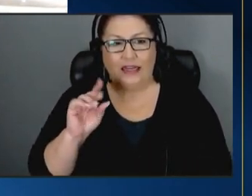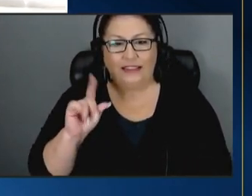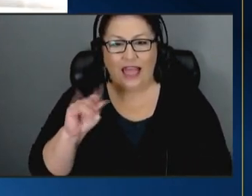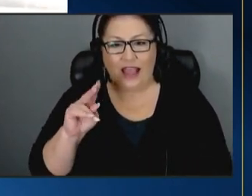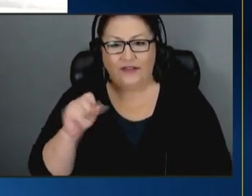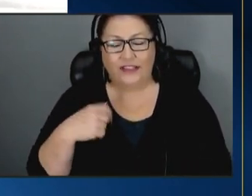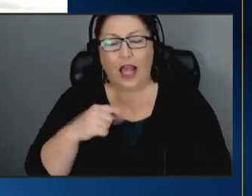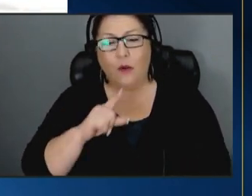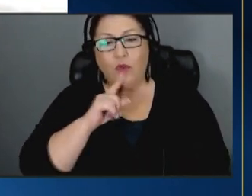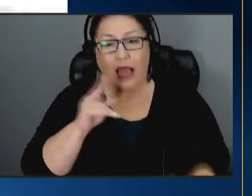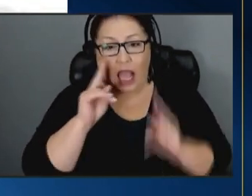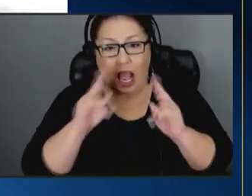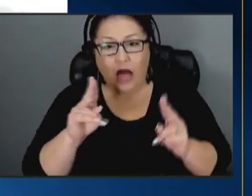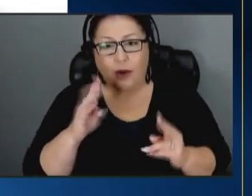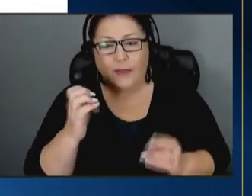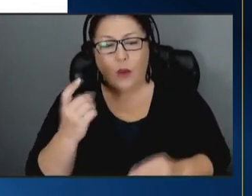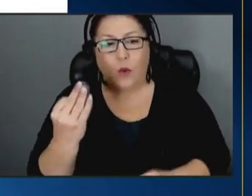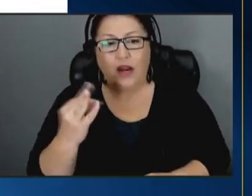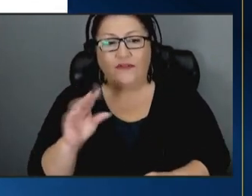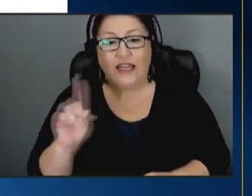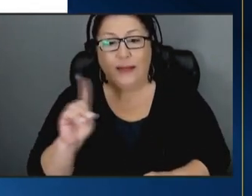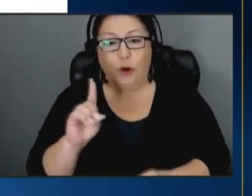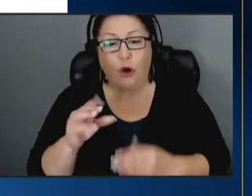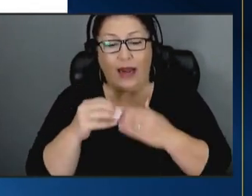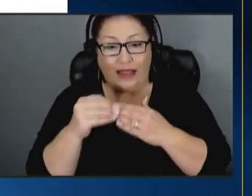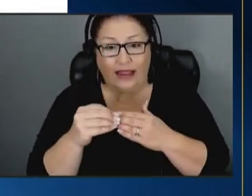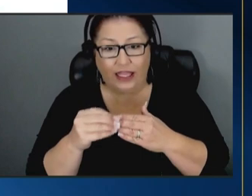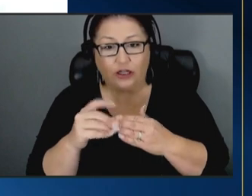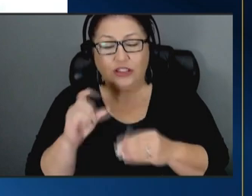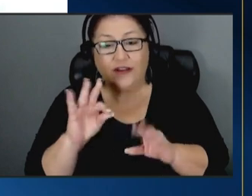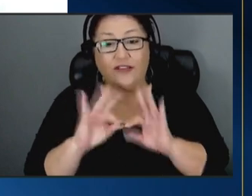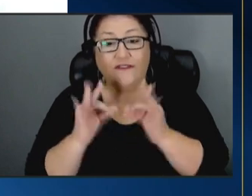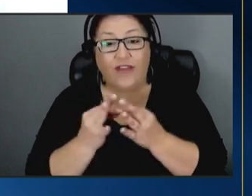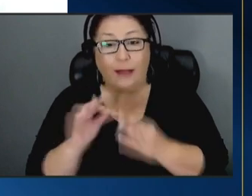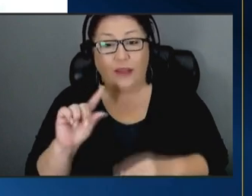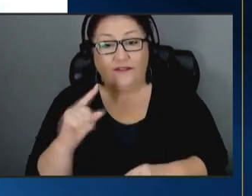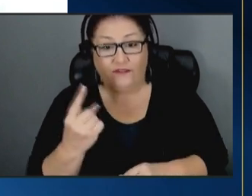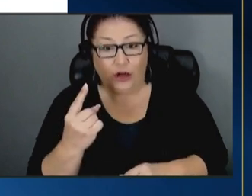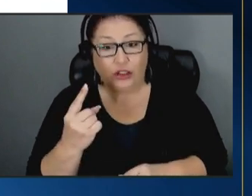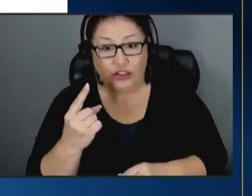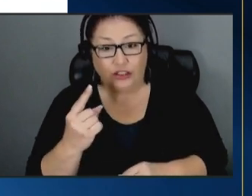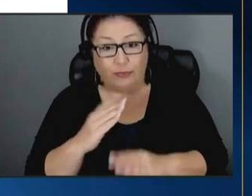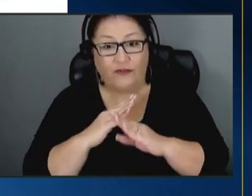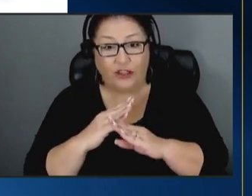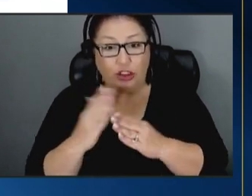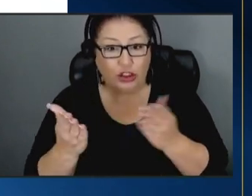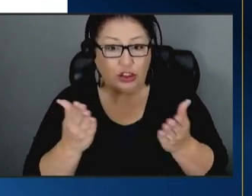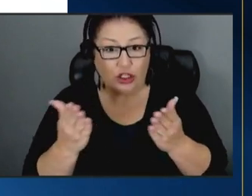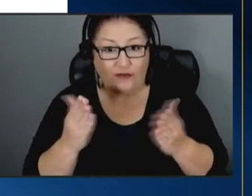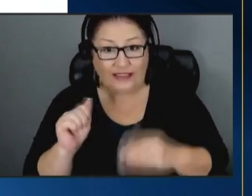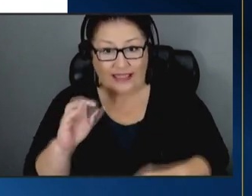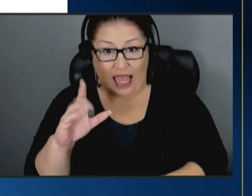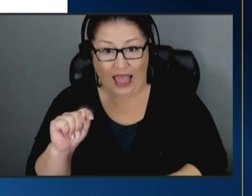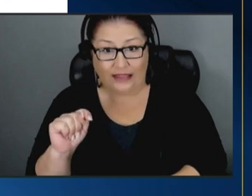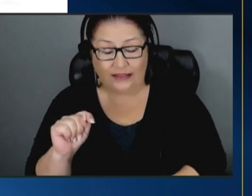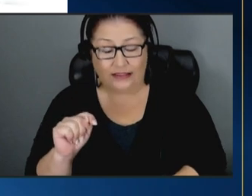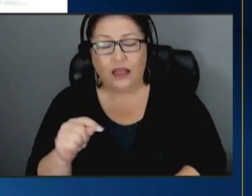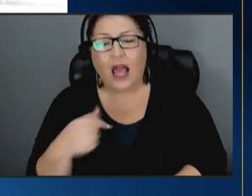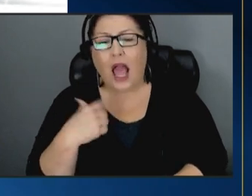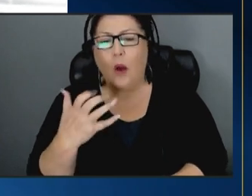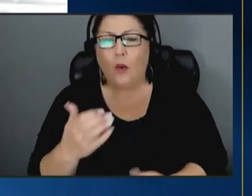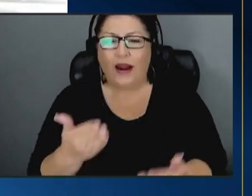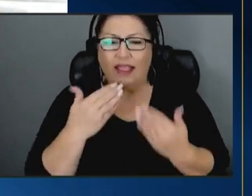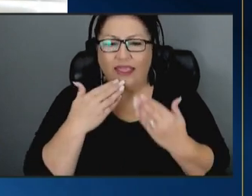be one of the democratic leaders of the family first prevention services act i want to thank